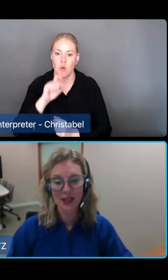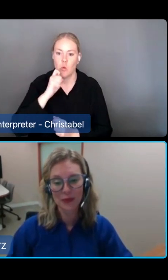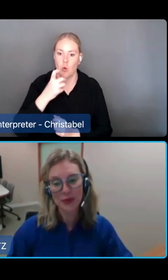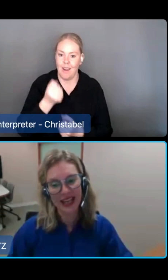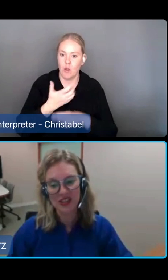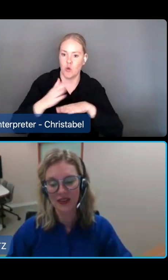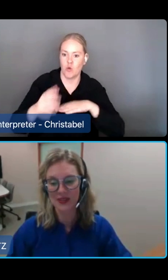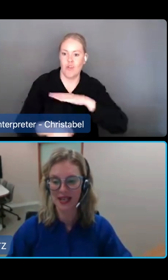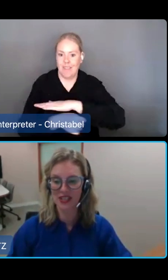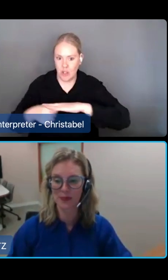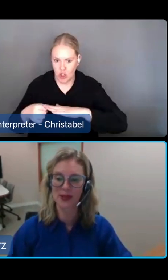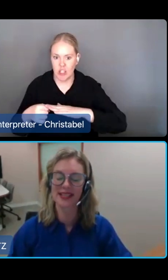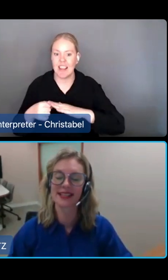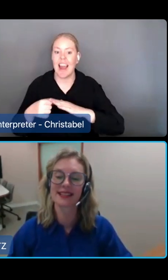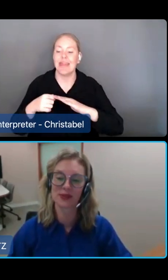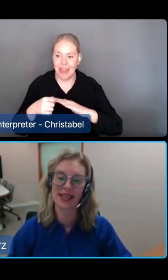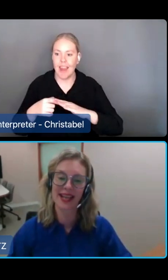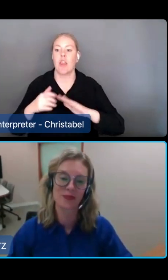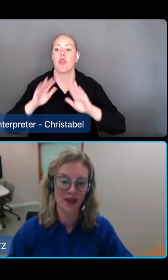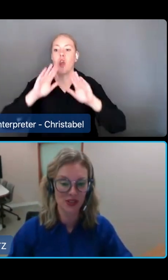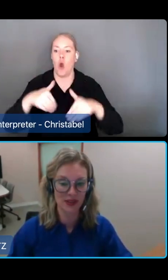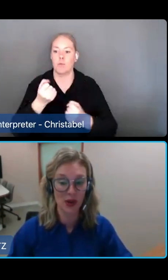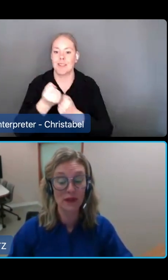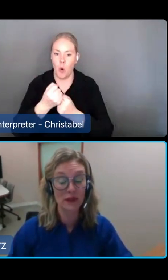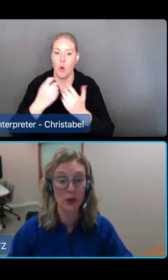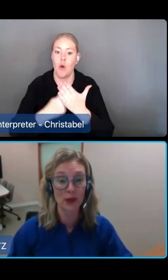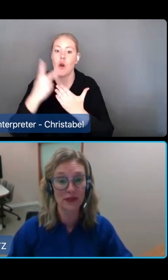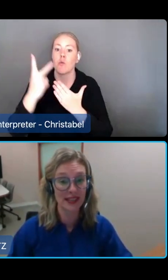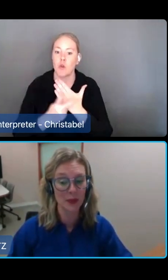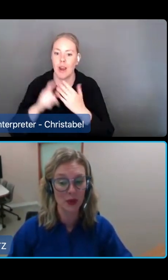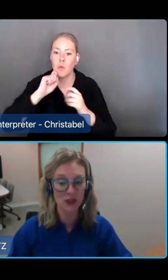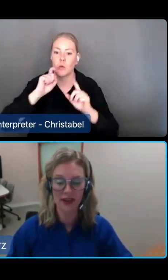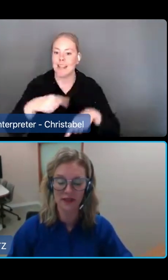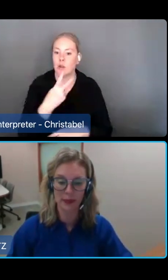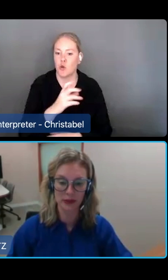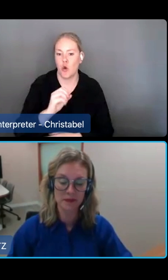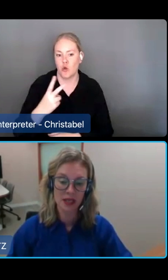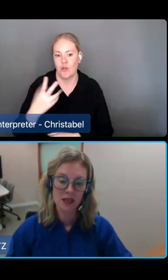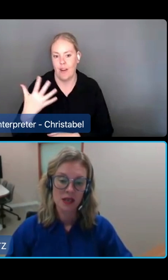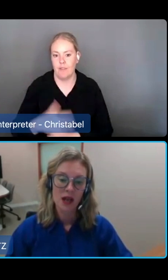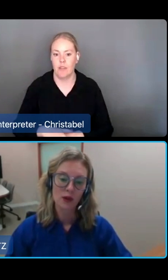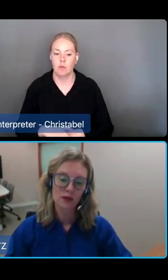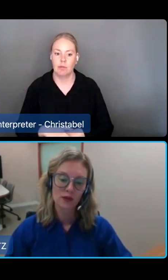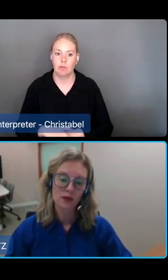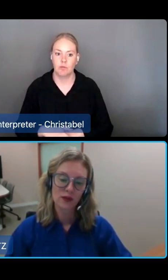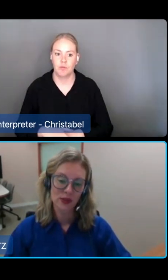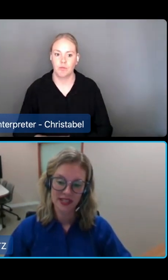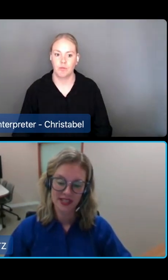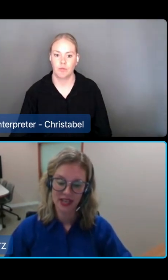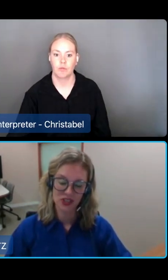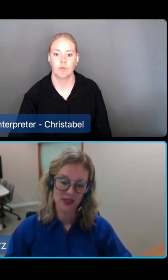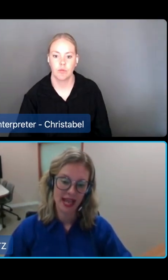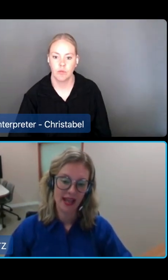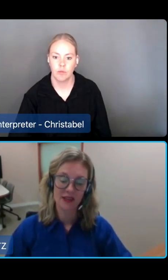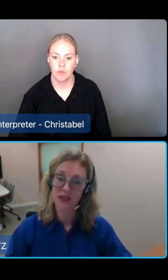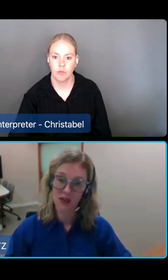To help you engage in the consultation process, I'll now provide you with an overview of the exposure draft of the bill. I'll follow the order of the